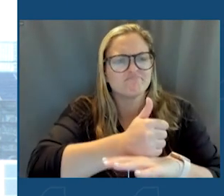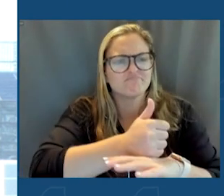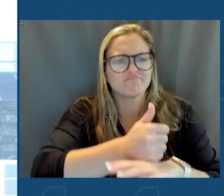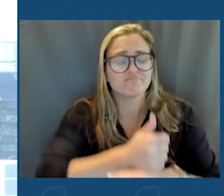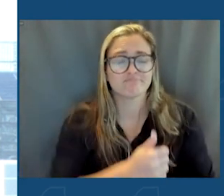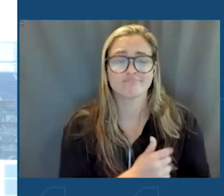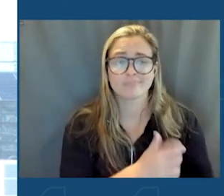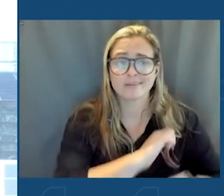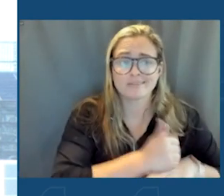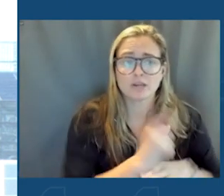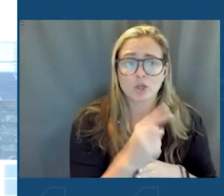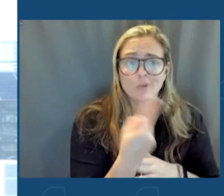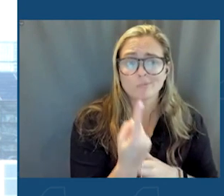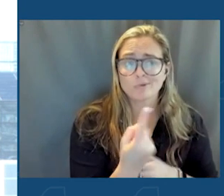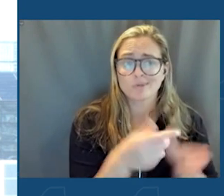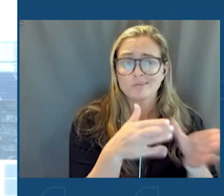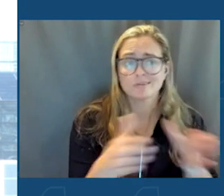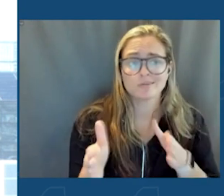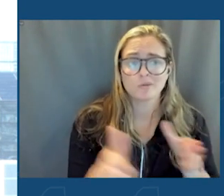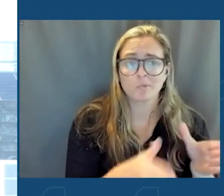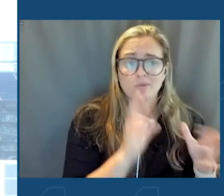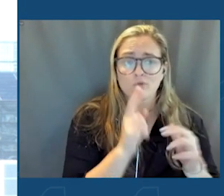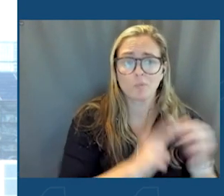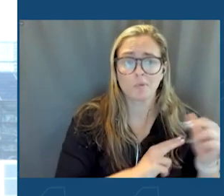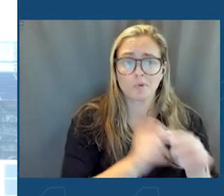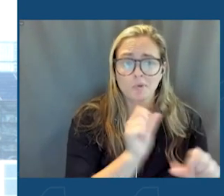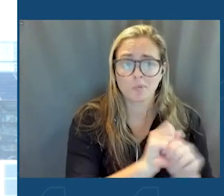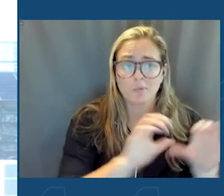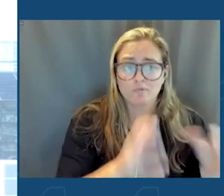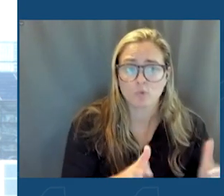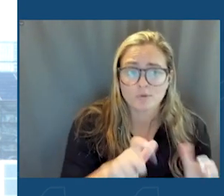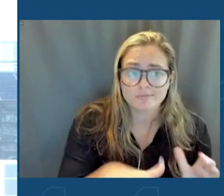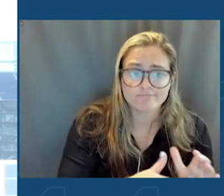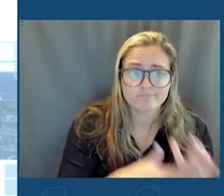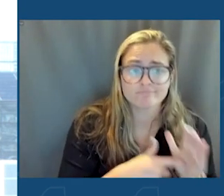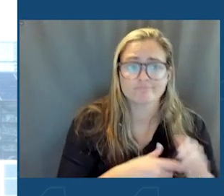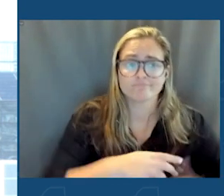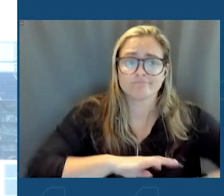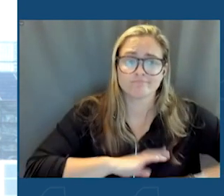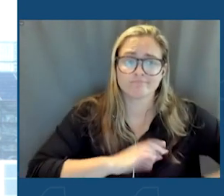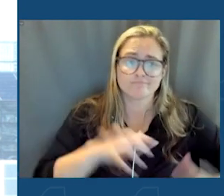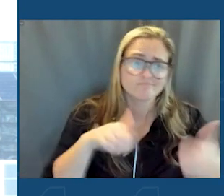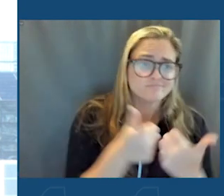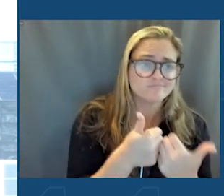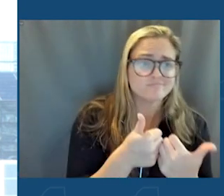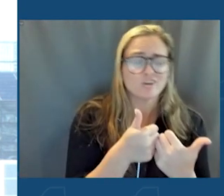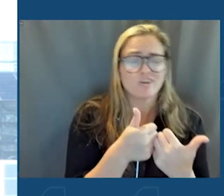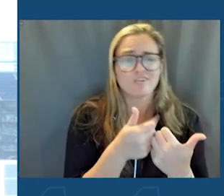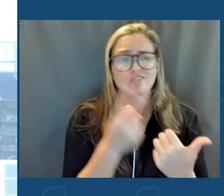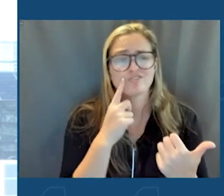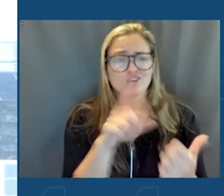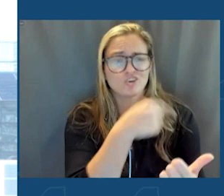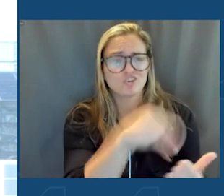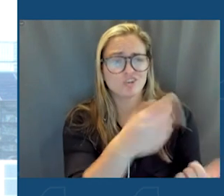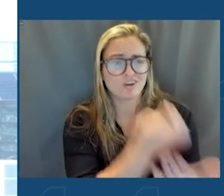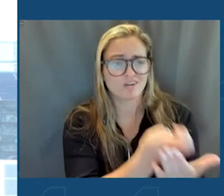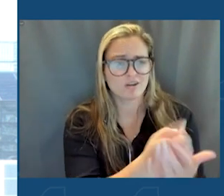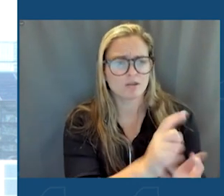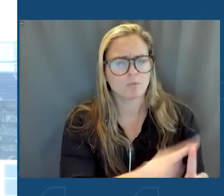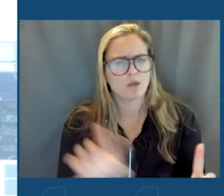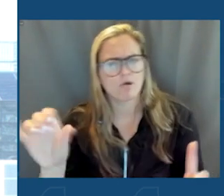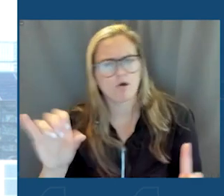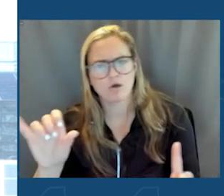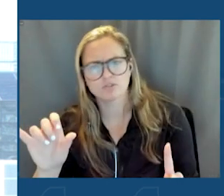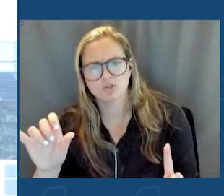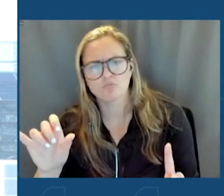creating the roadmap for building the workforce we will need to meet the challenge of leading the green economy, but also directed it